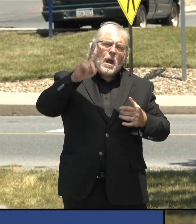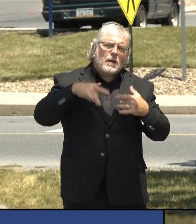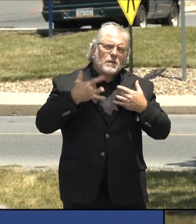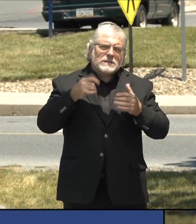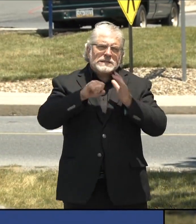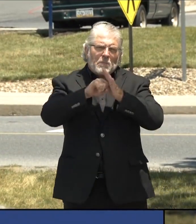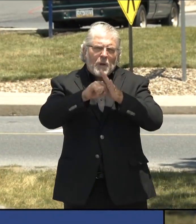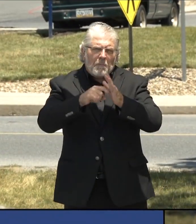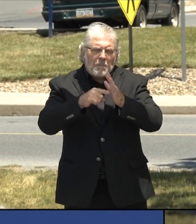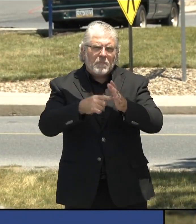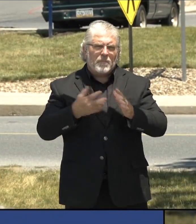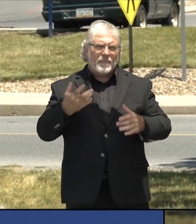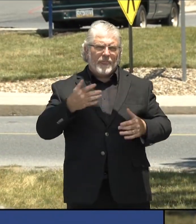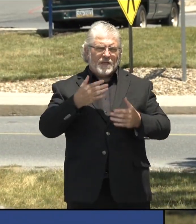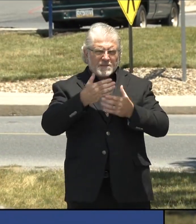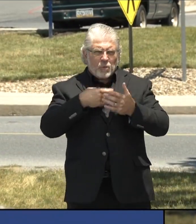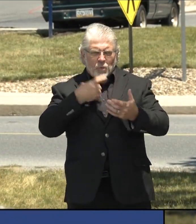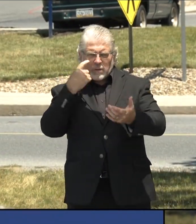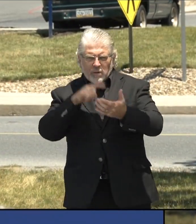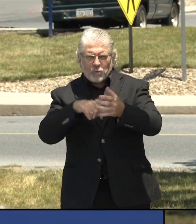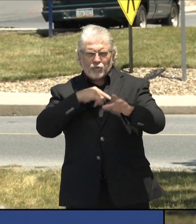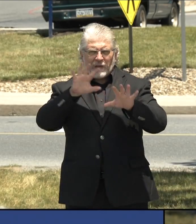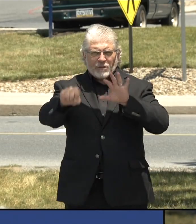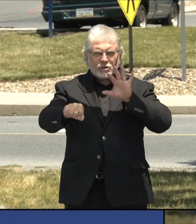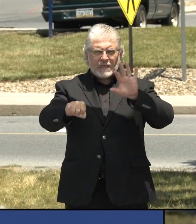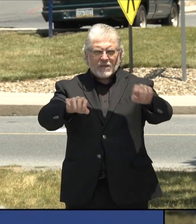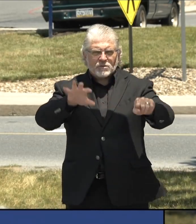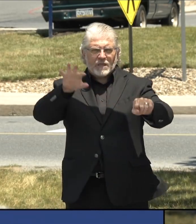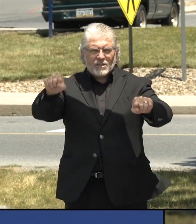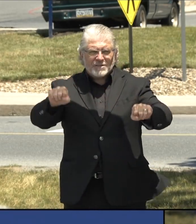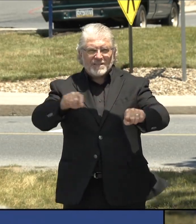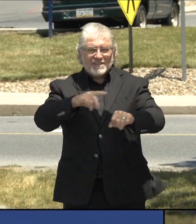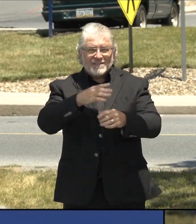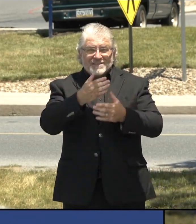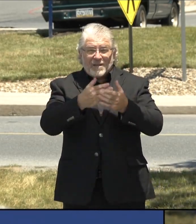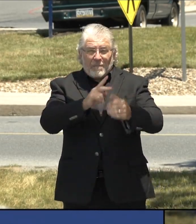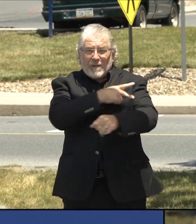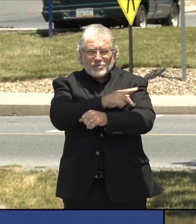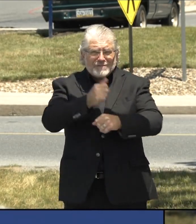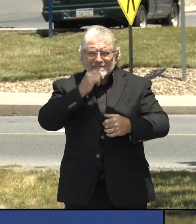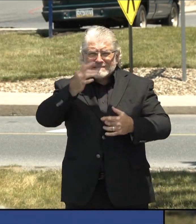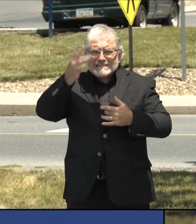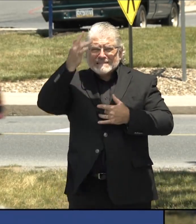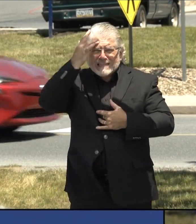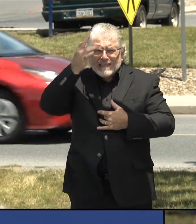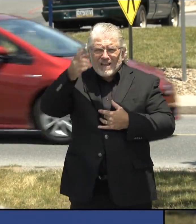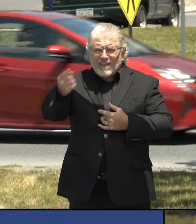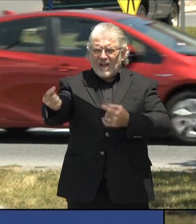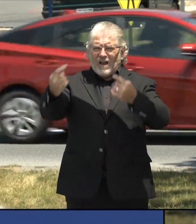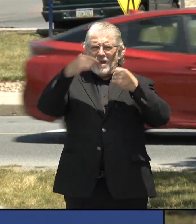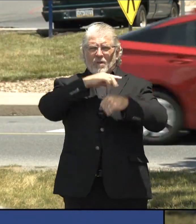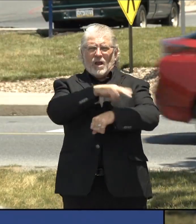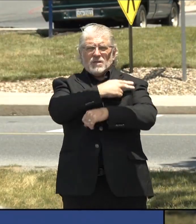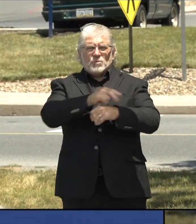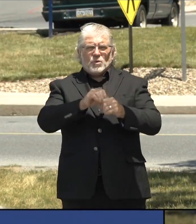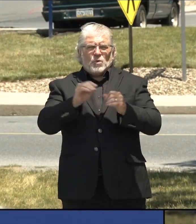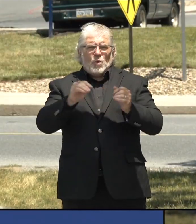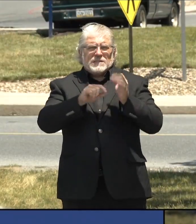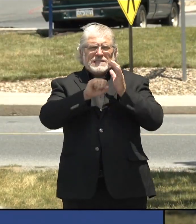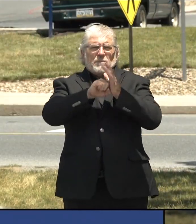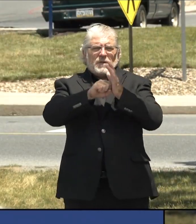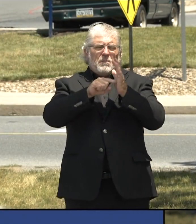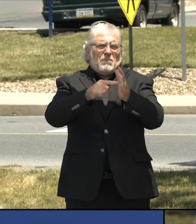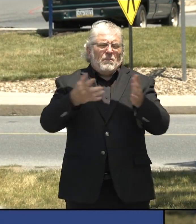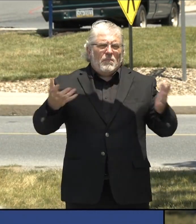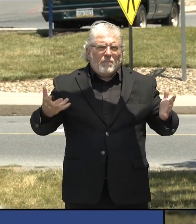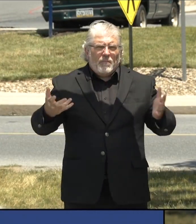more. And so those patients by definition are not going to be as sick and end up in the hospital. Uh, we also have, um, through our testing in